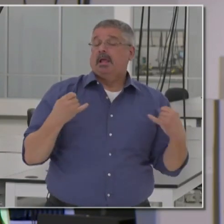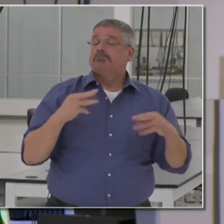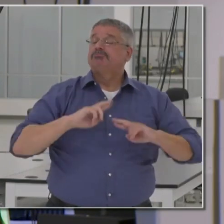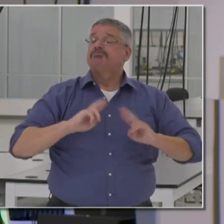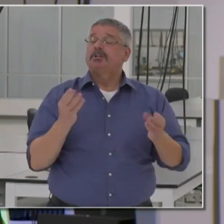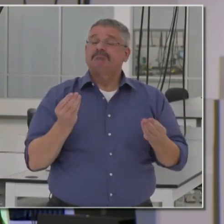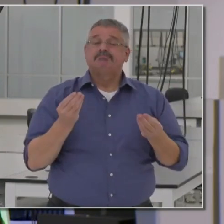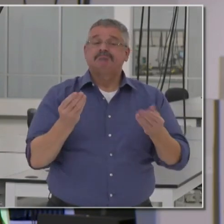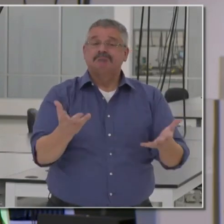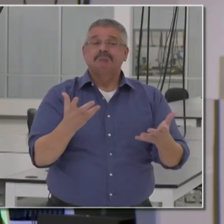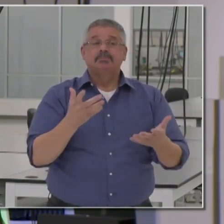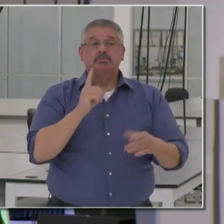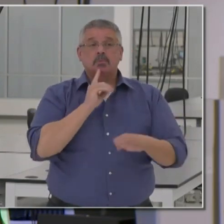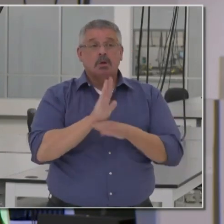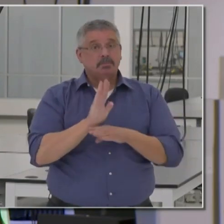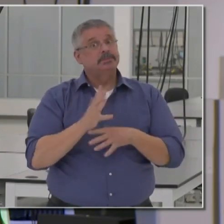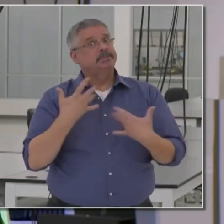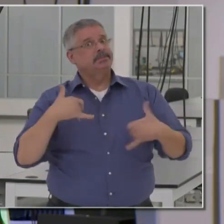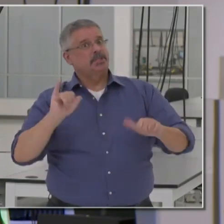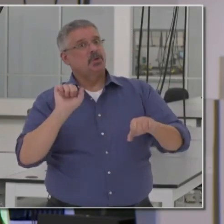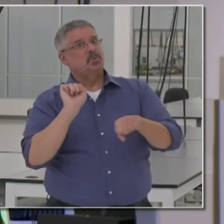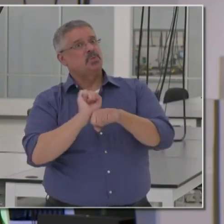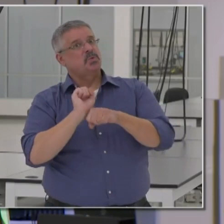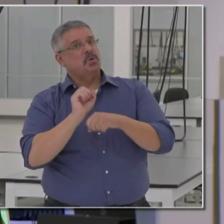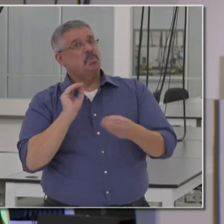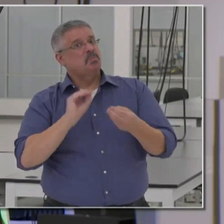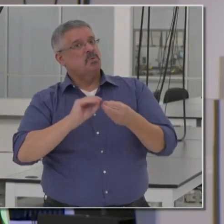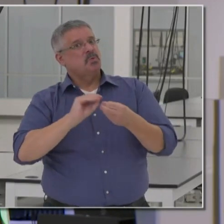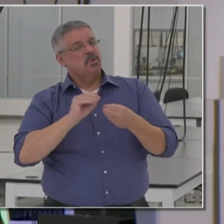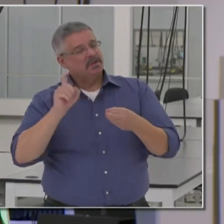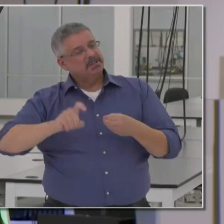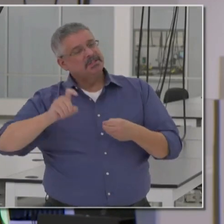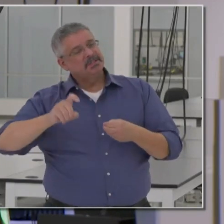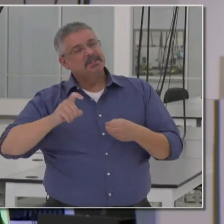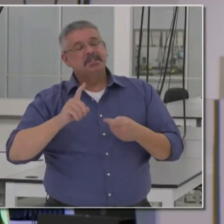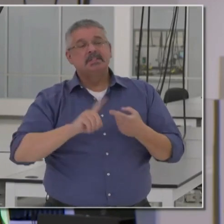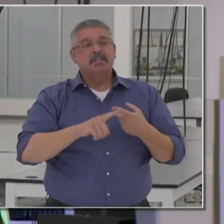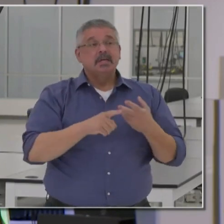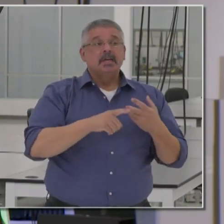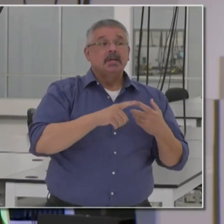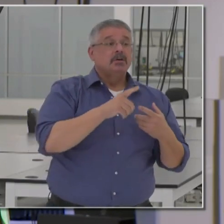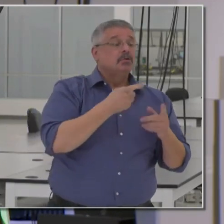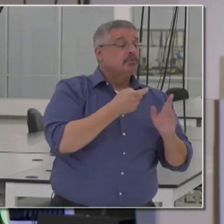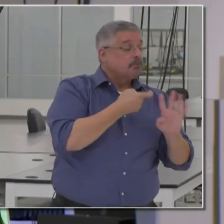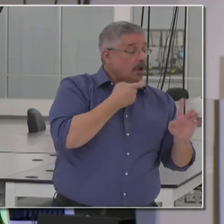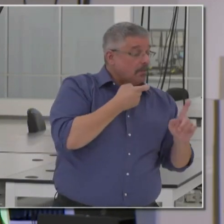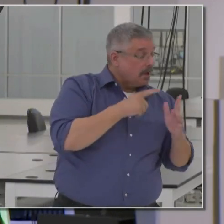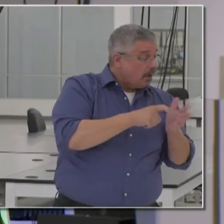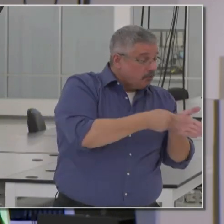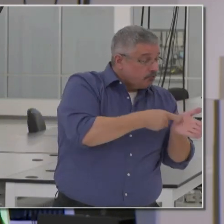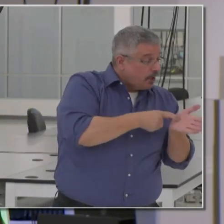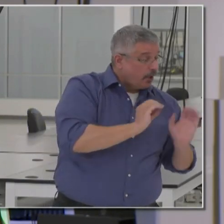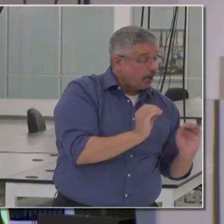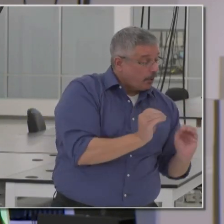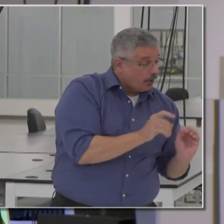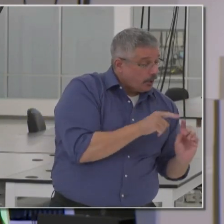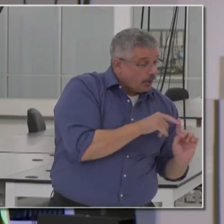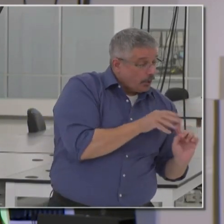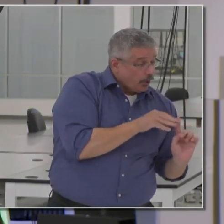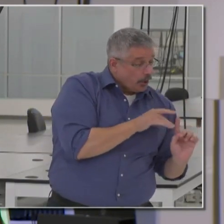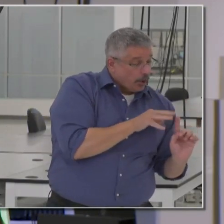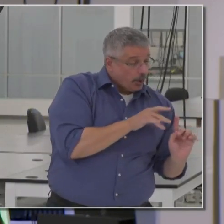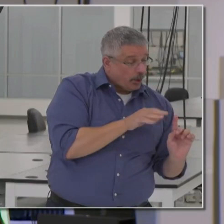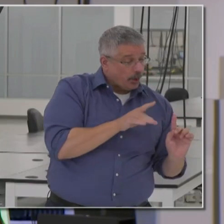those promises. A lot of work ahead of us. No one's naive when you put an operation from scratch like this together that there